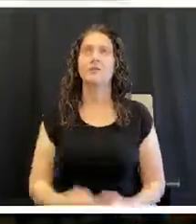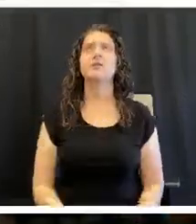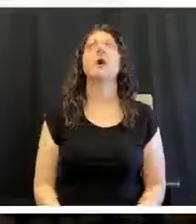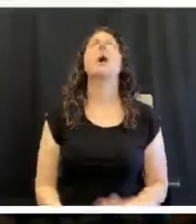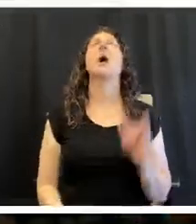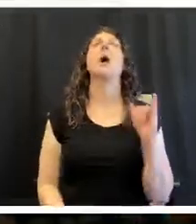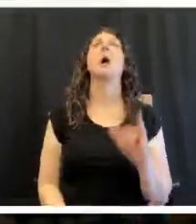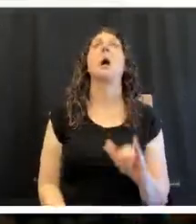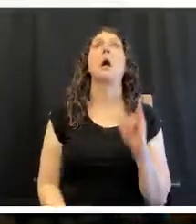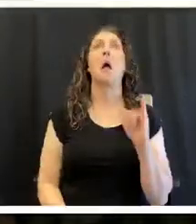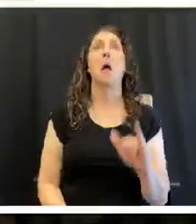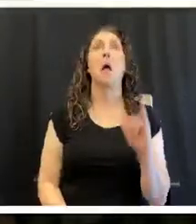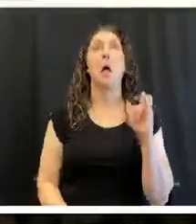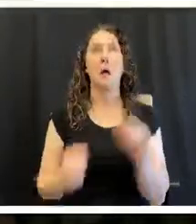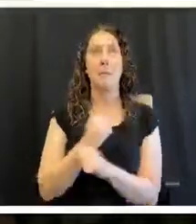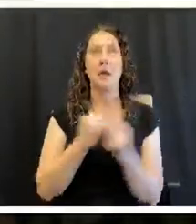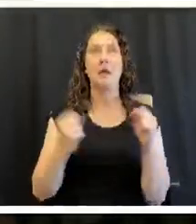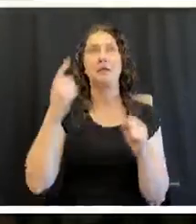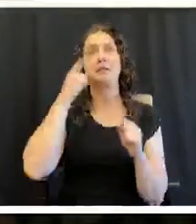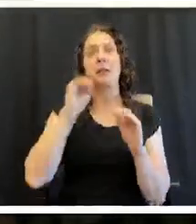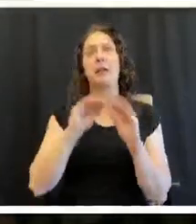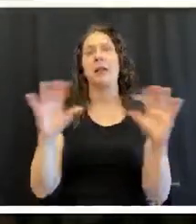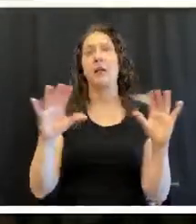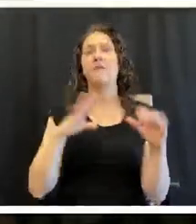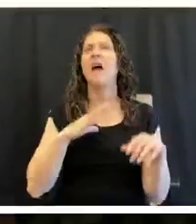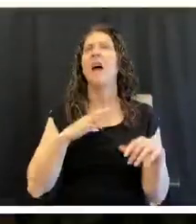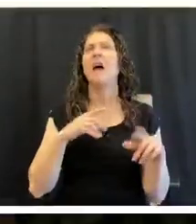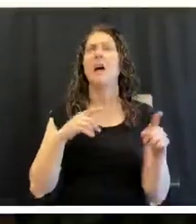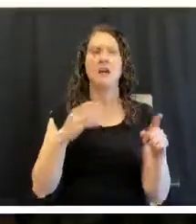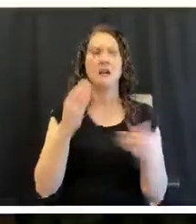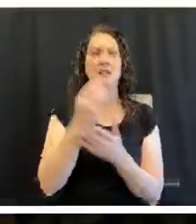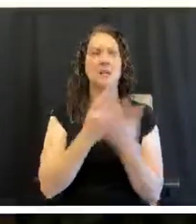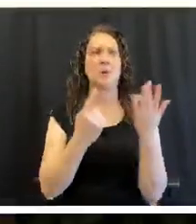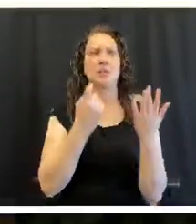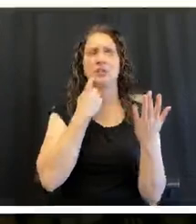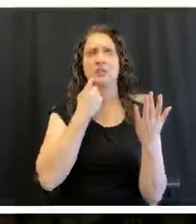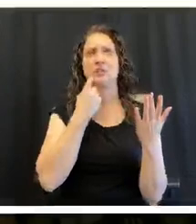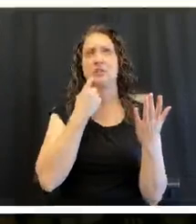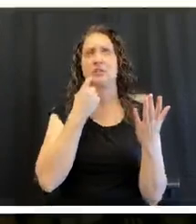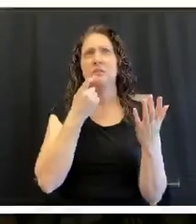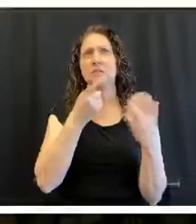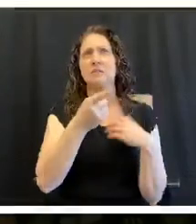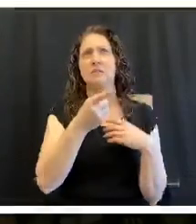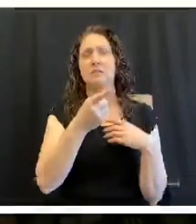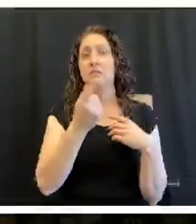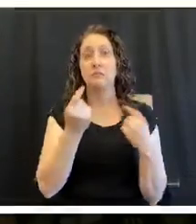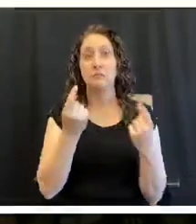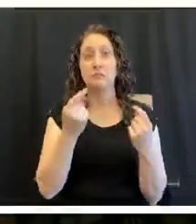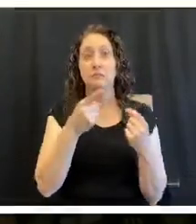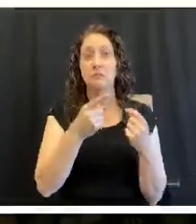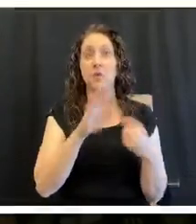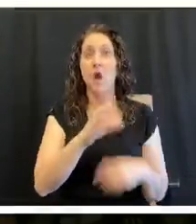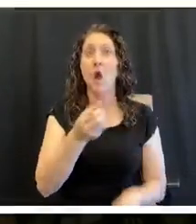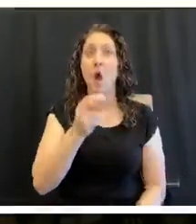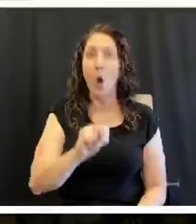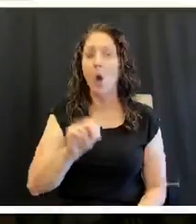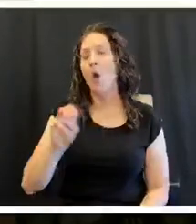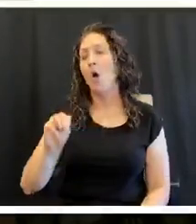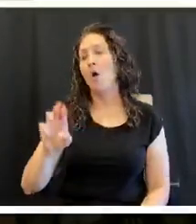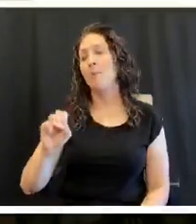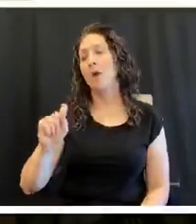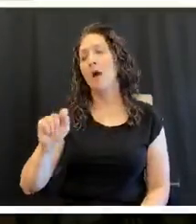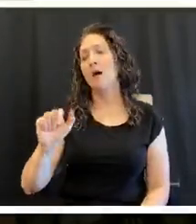Oh, that makes a lot of sense. Can you freeze? I just talked to someone who grew her own mustard greens,